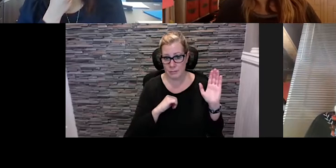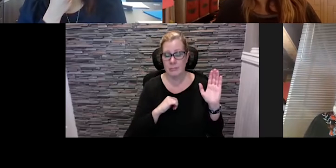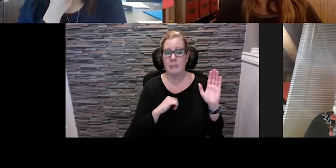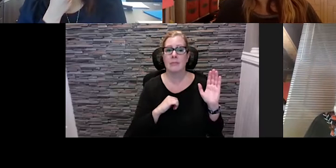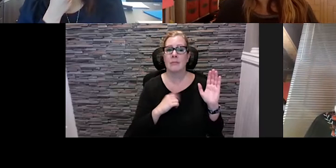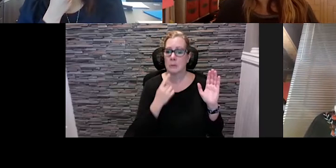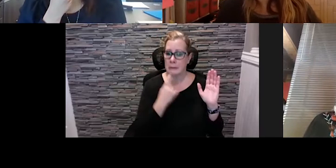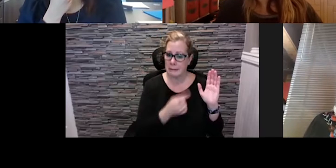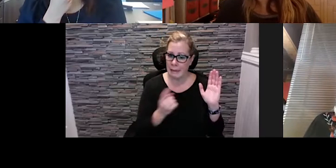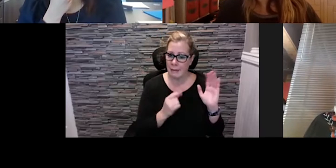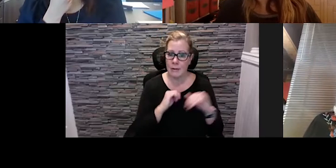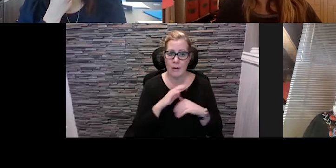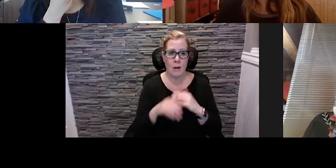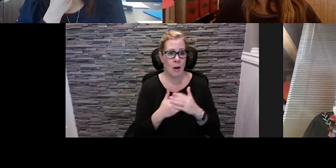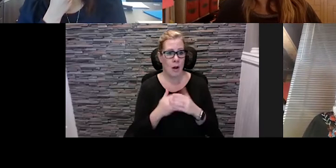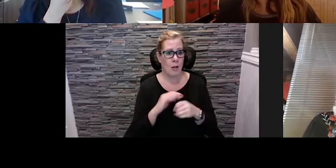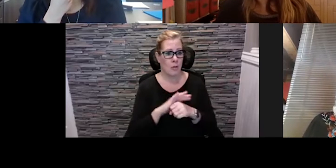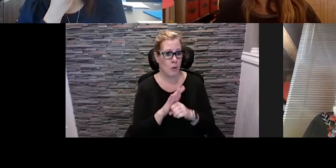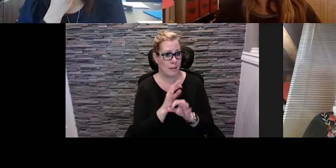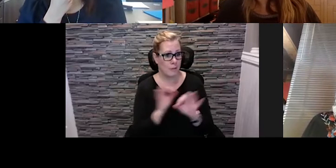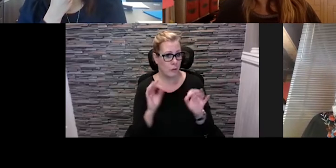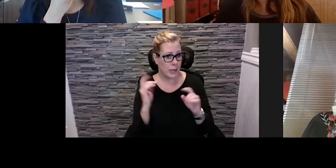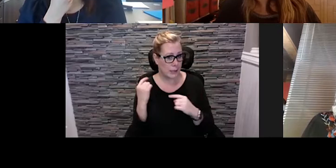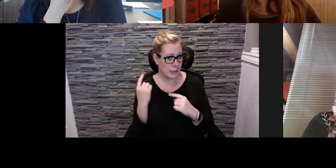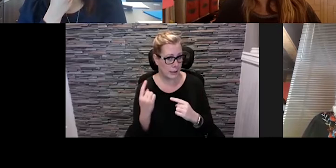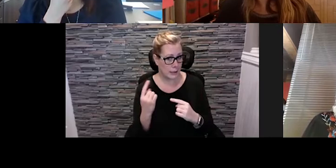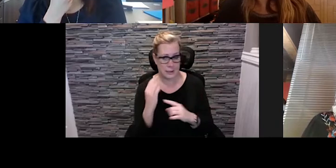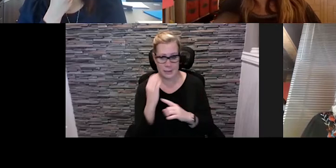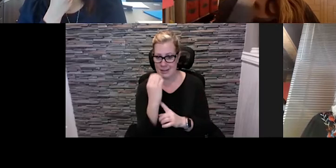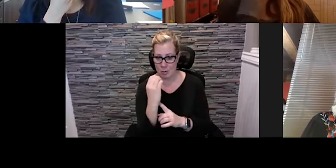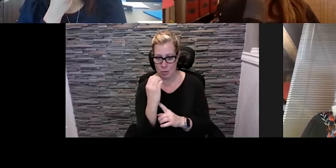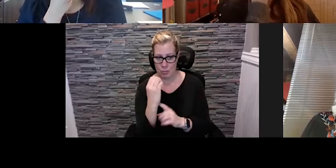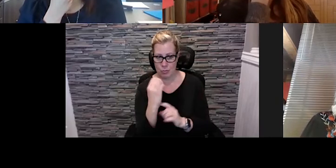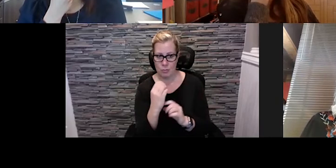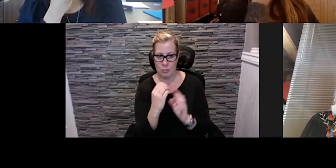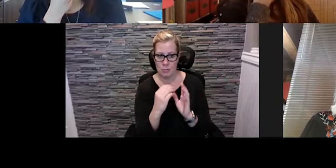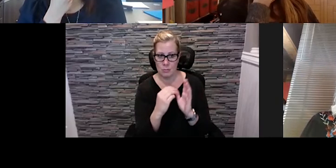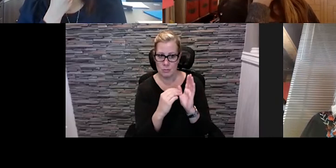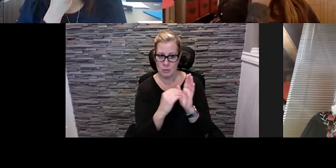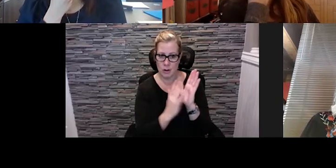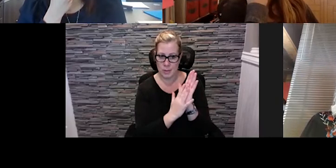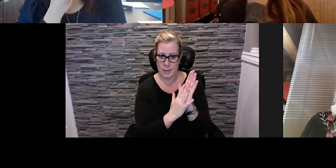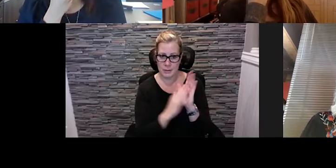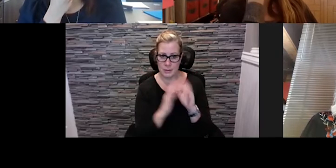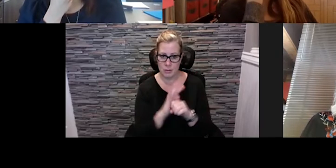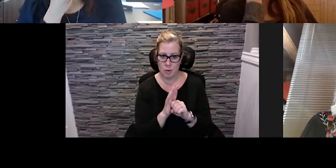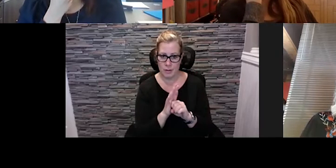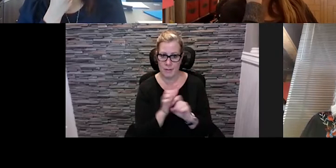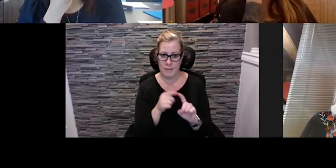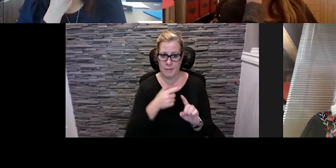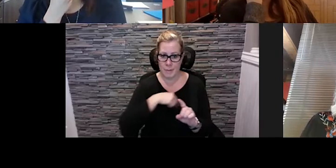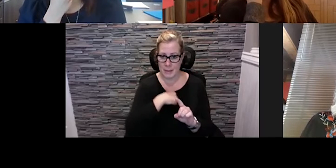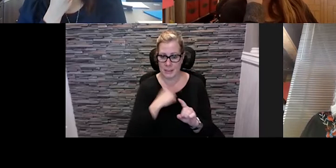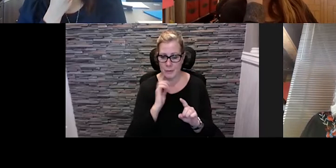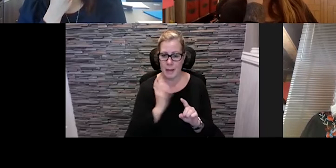uh covid free with zero reported cases of covid 19 which for us um you know is is a great achievement and